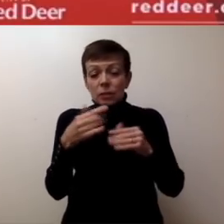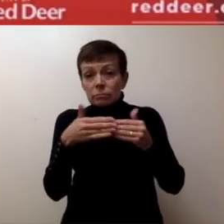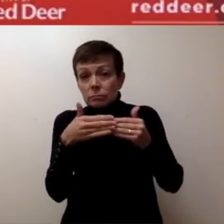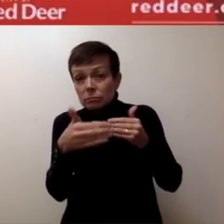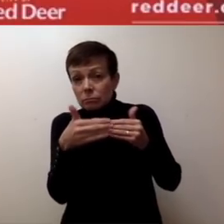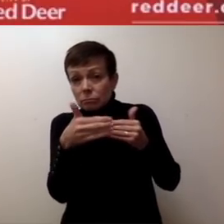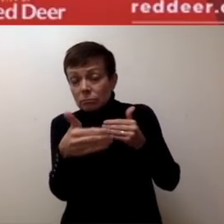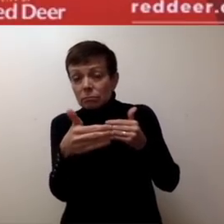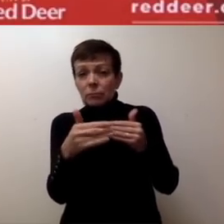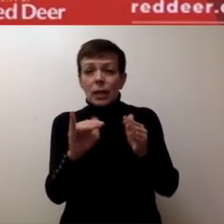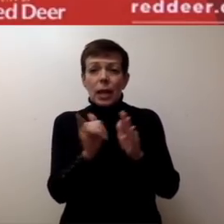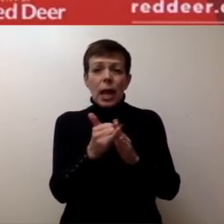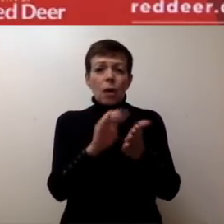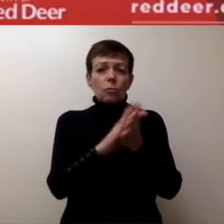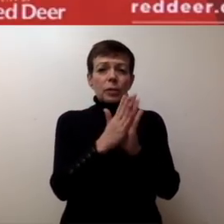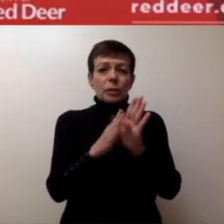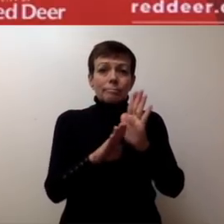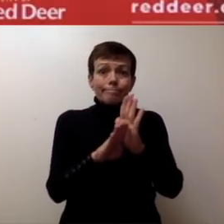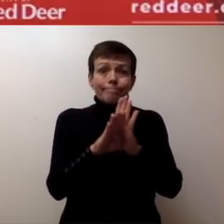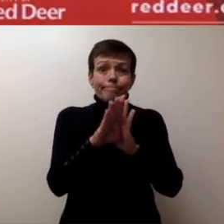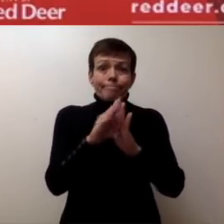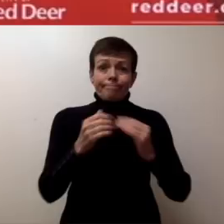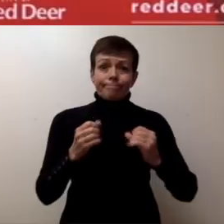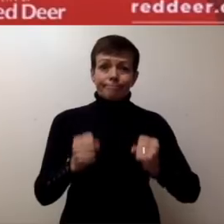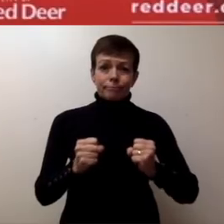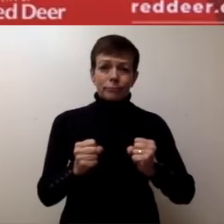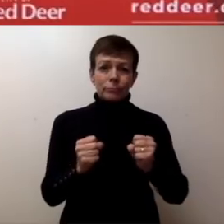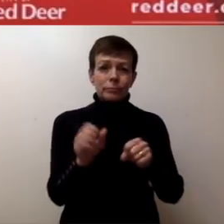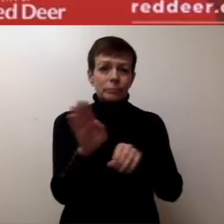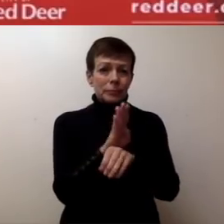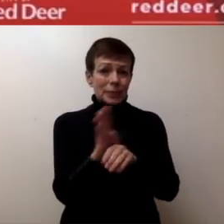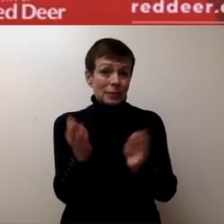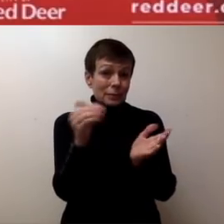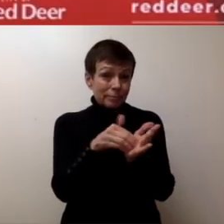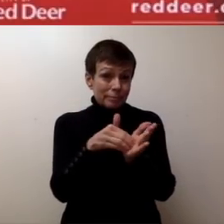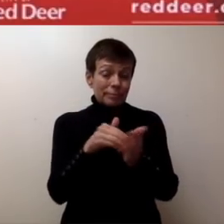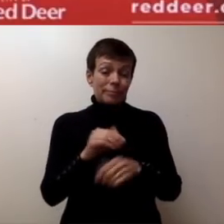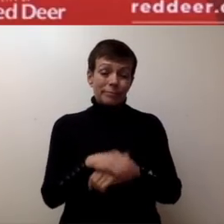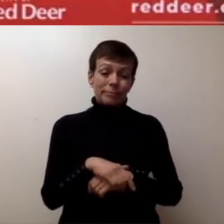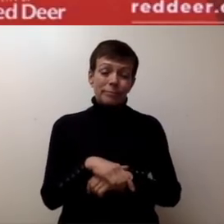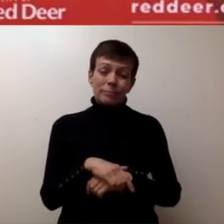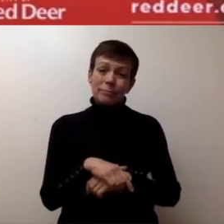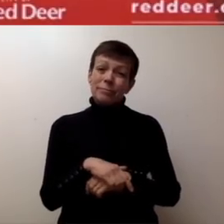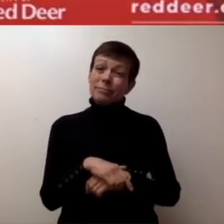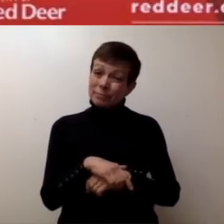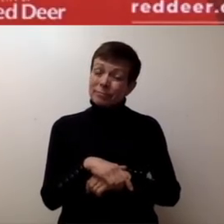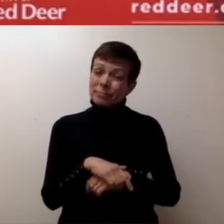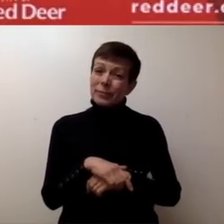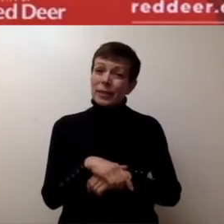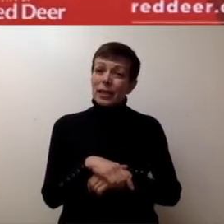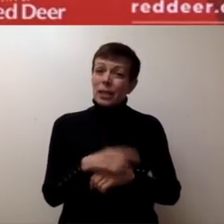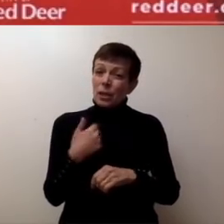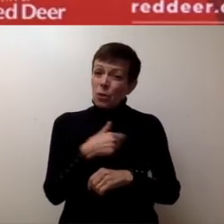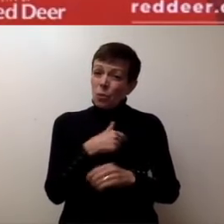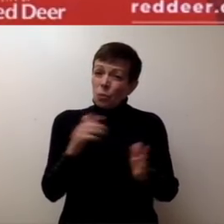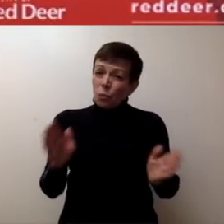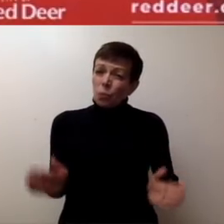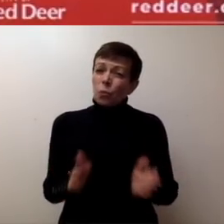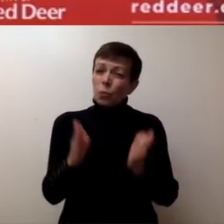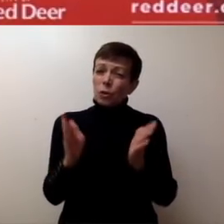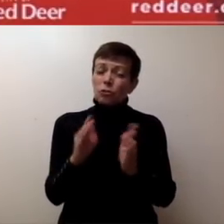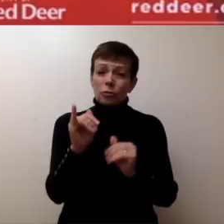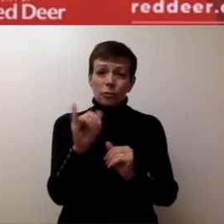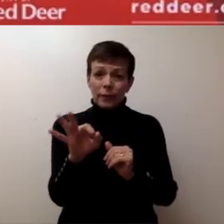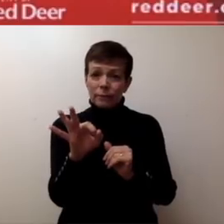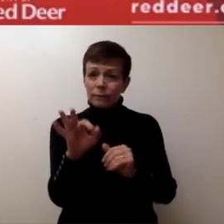economic recovery in the long term. However, we also encourage businesses that are able to remain open under the